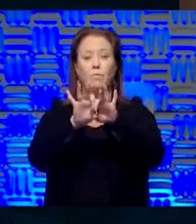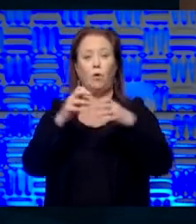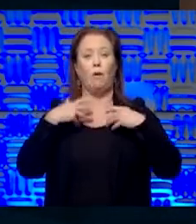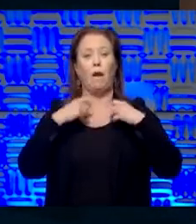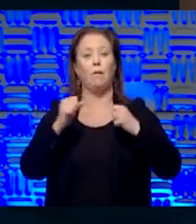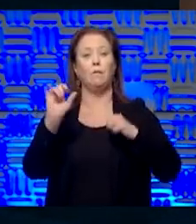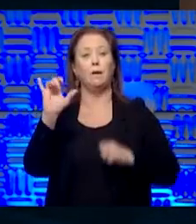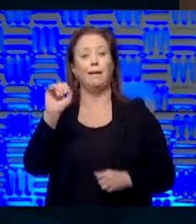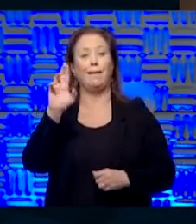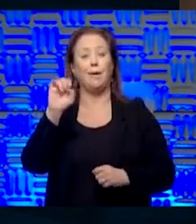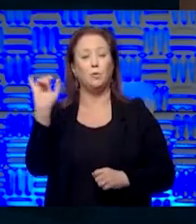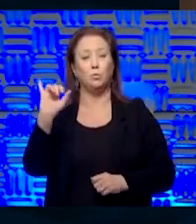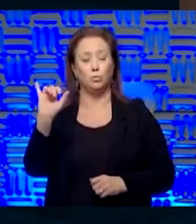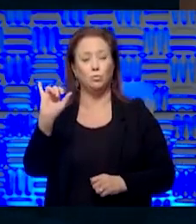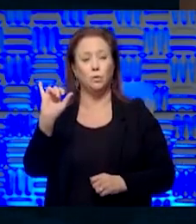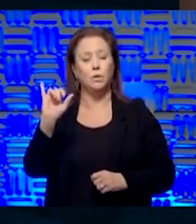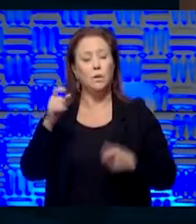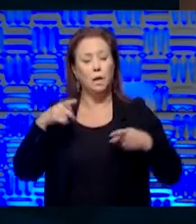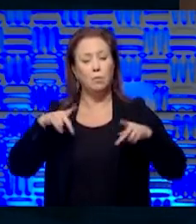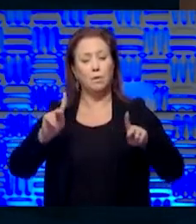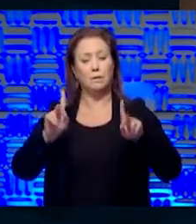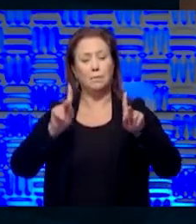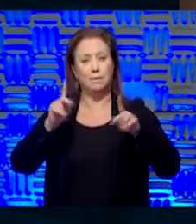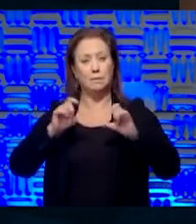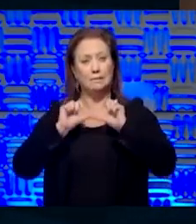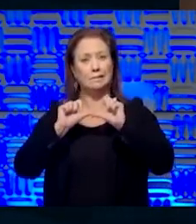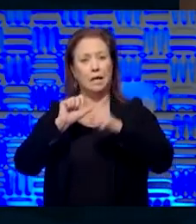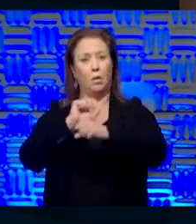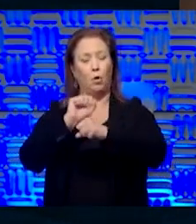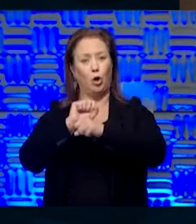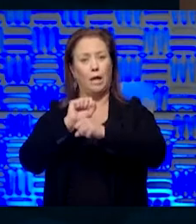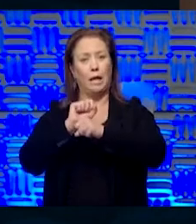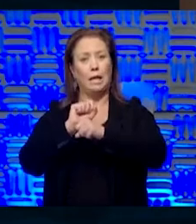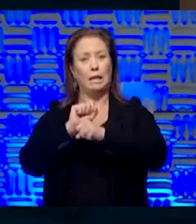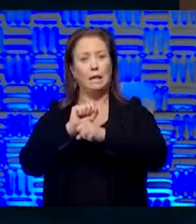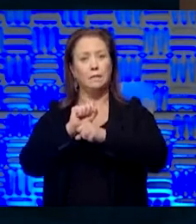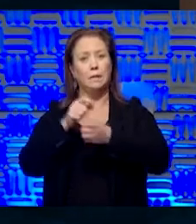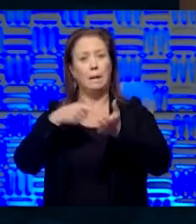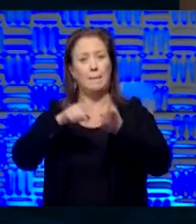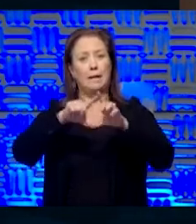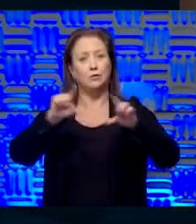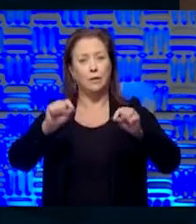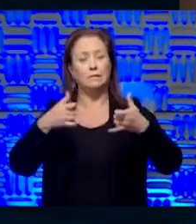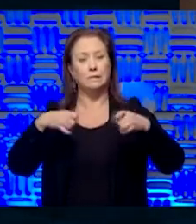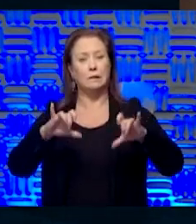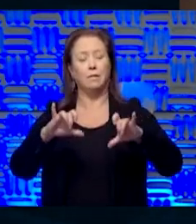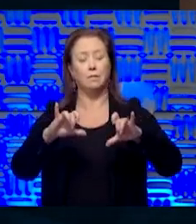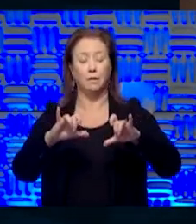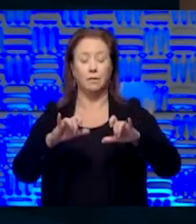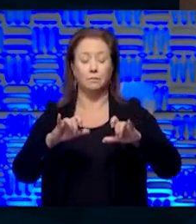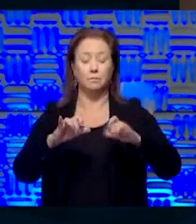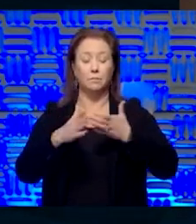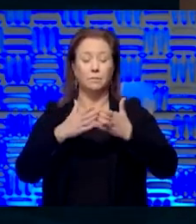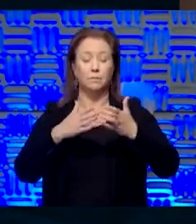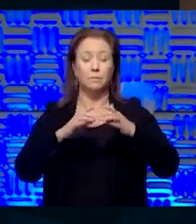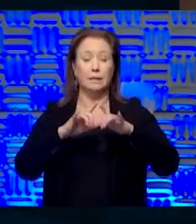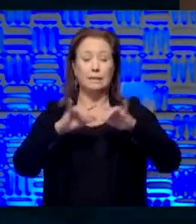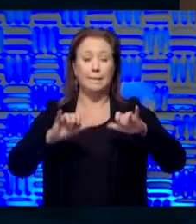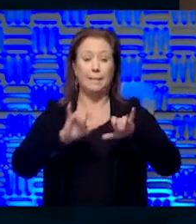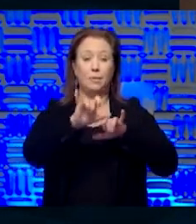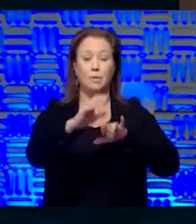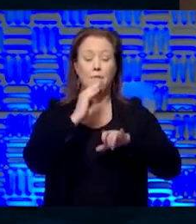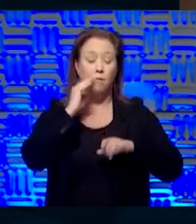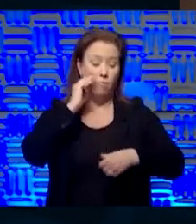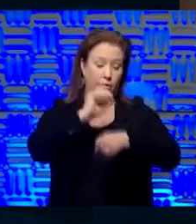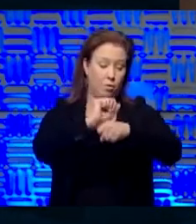our health care, because it allows people to stay employed and get that paycheck, even though they're not leaving their home, either because